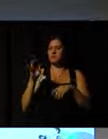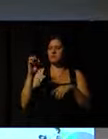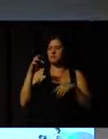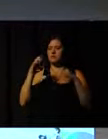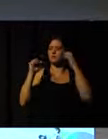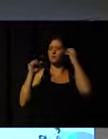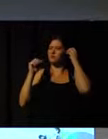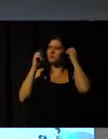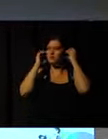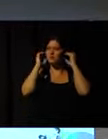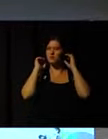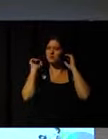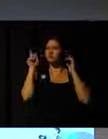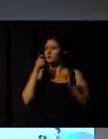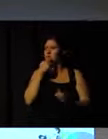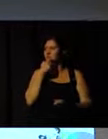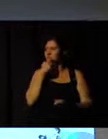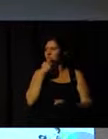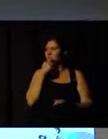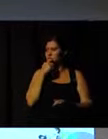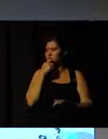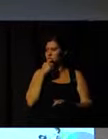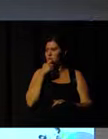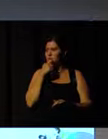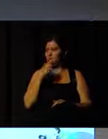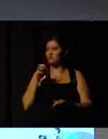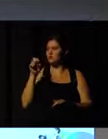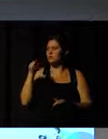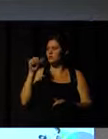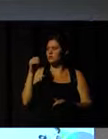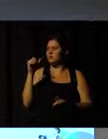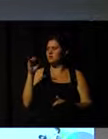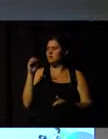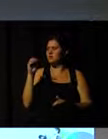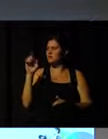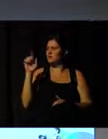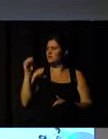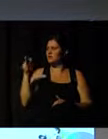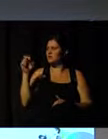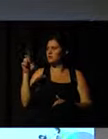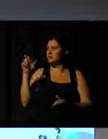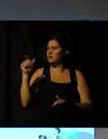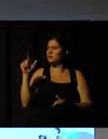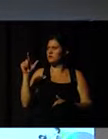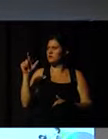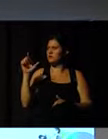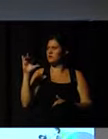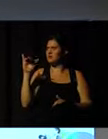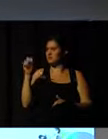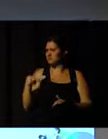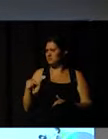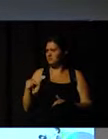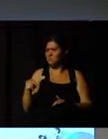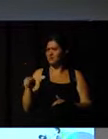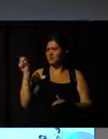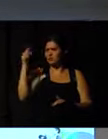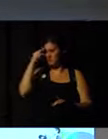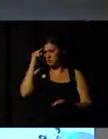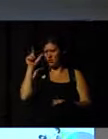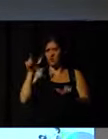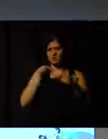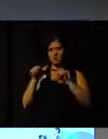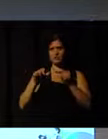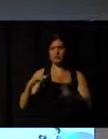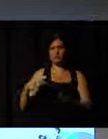that says that the theme London from to 2012 was inspired generation. In this context,